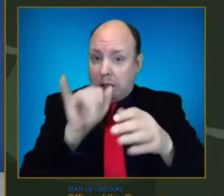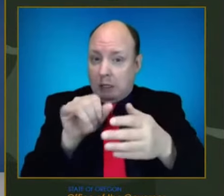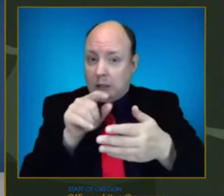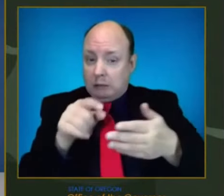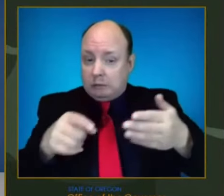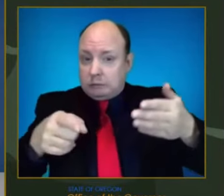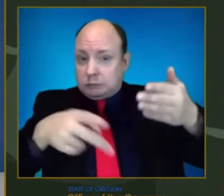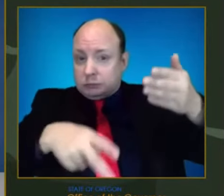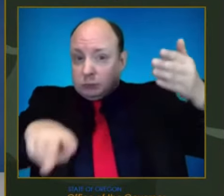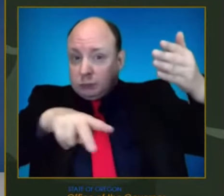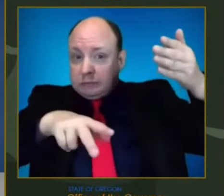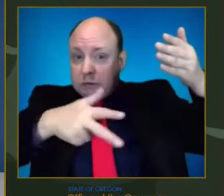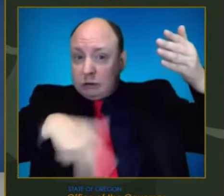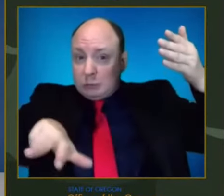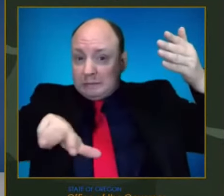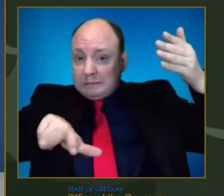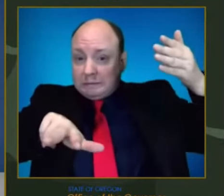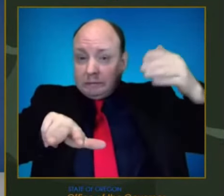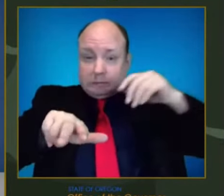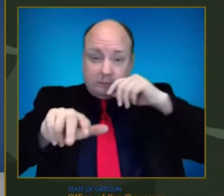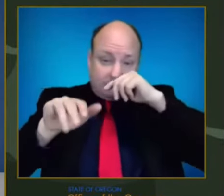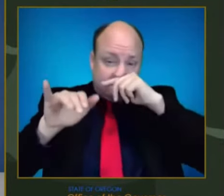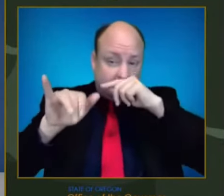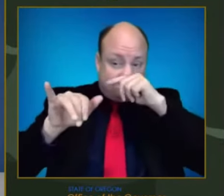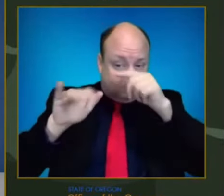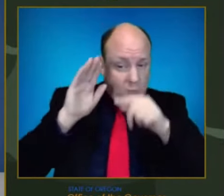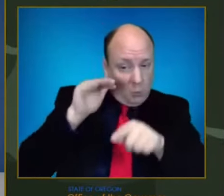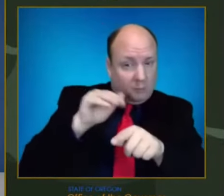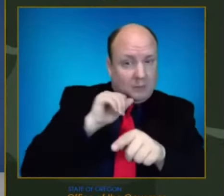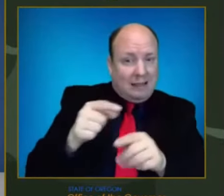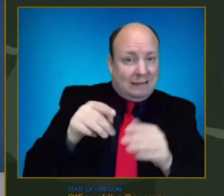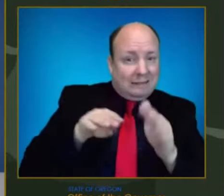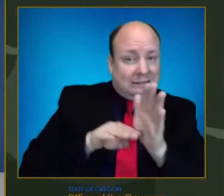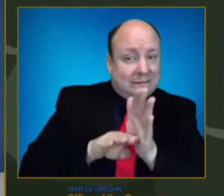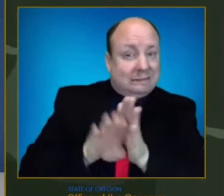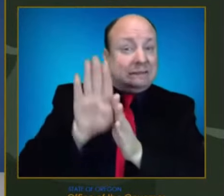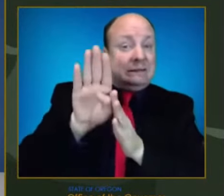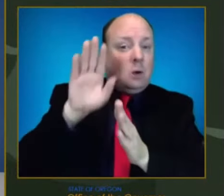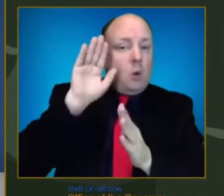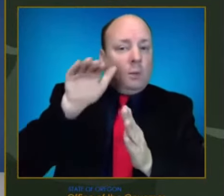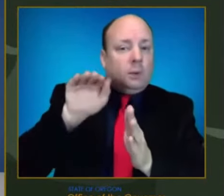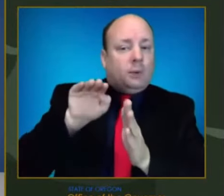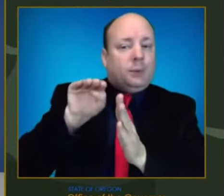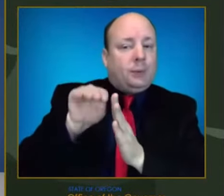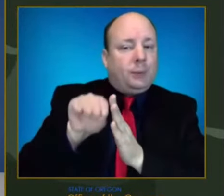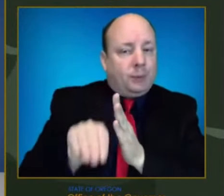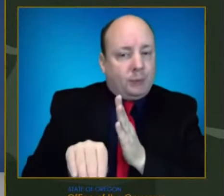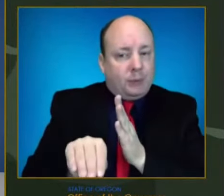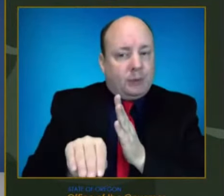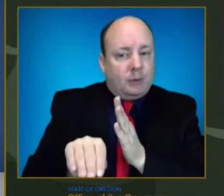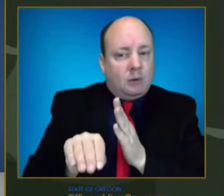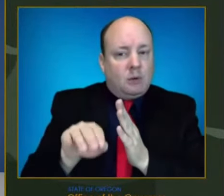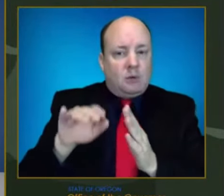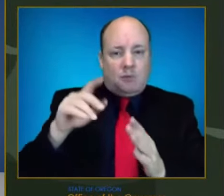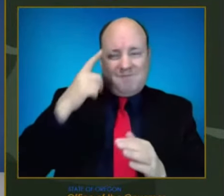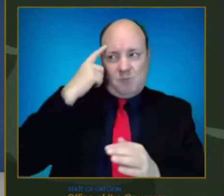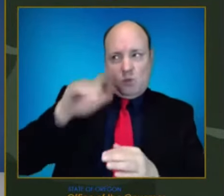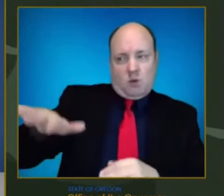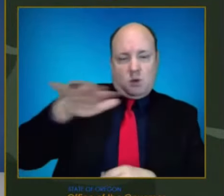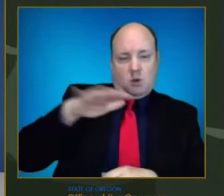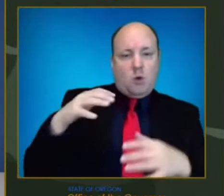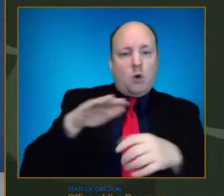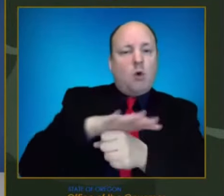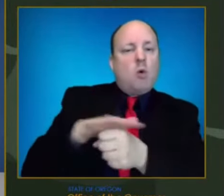Oregonians survive the Omicron tide. State and local health officials moving quickly to blunt the coming surge